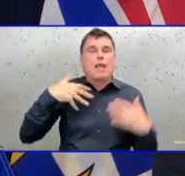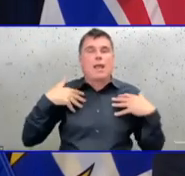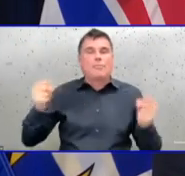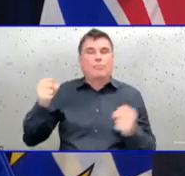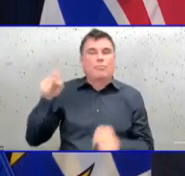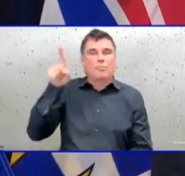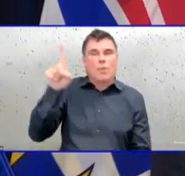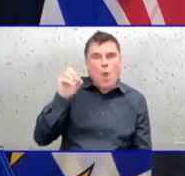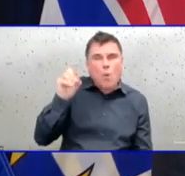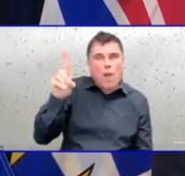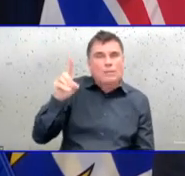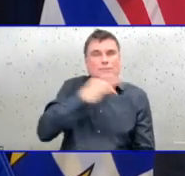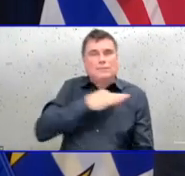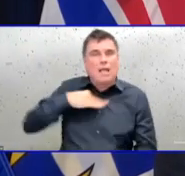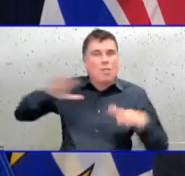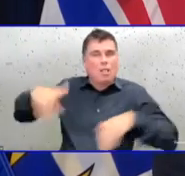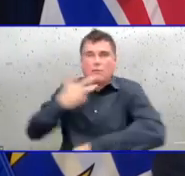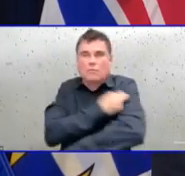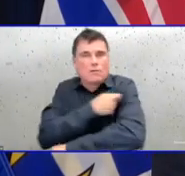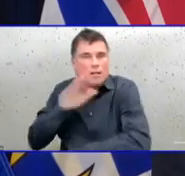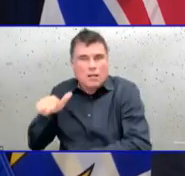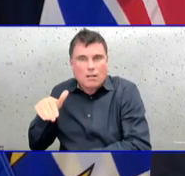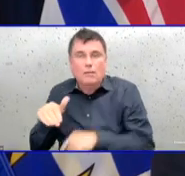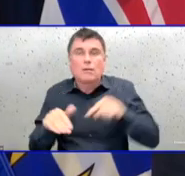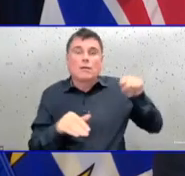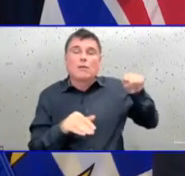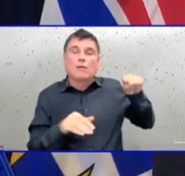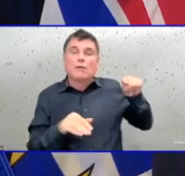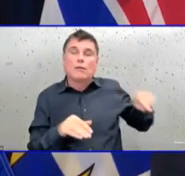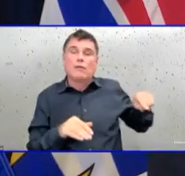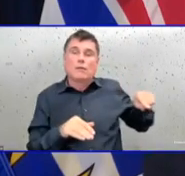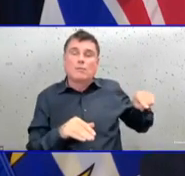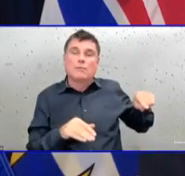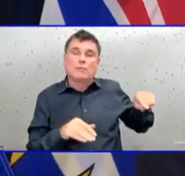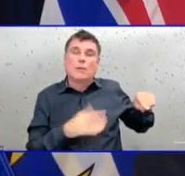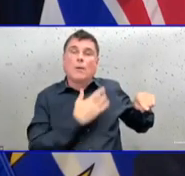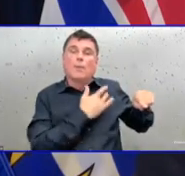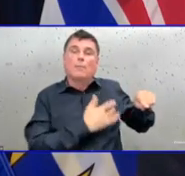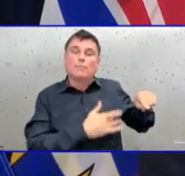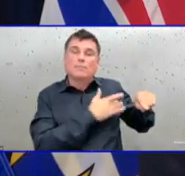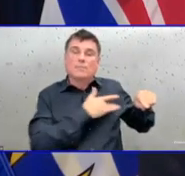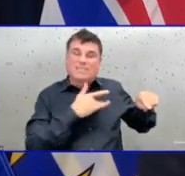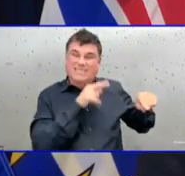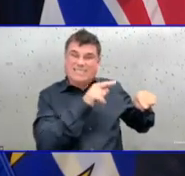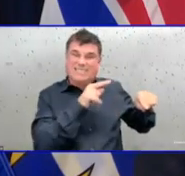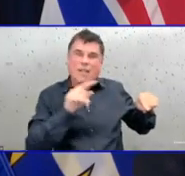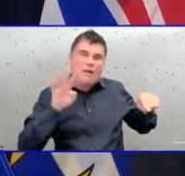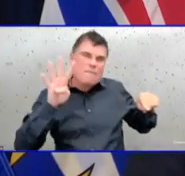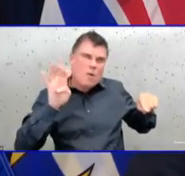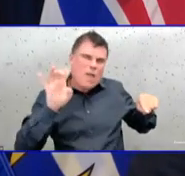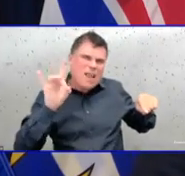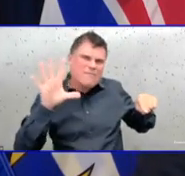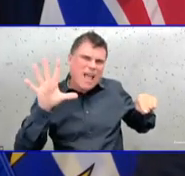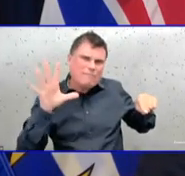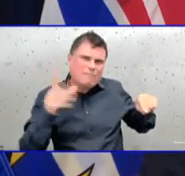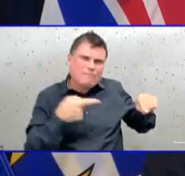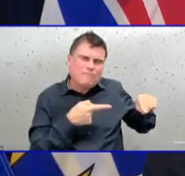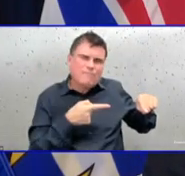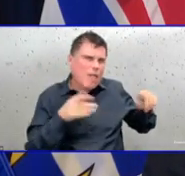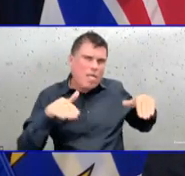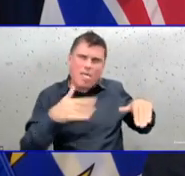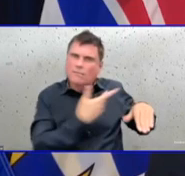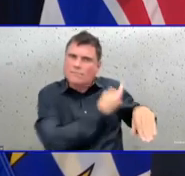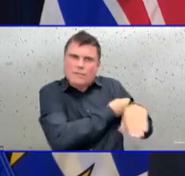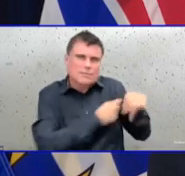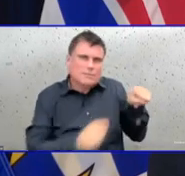Coastal Health. And 485 in Island Health. I think that's actually a mistake. Vancouver Coastal Health will get you that number. I'll note